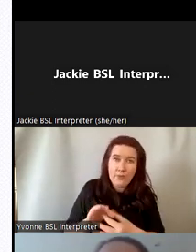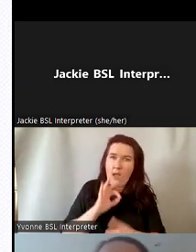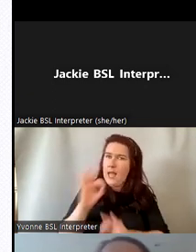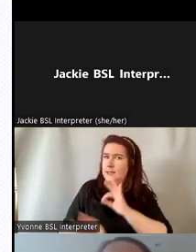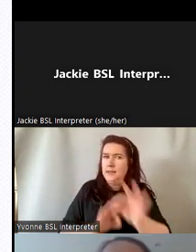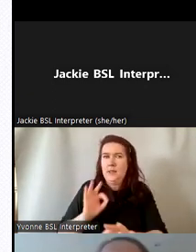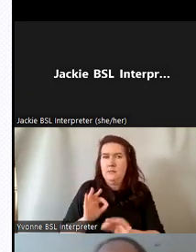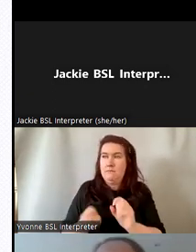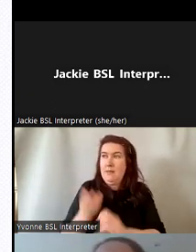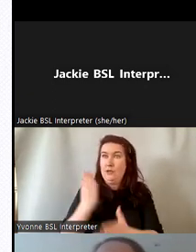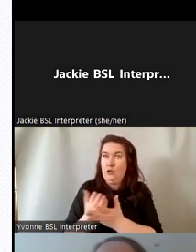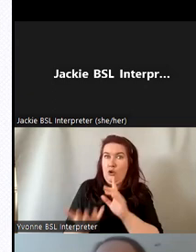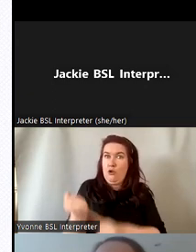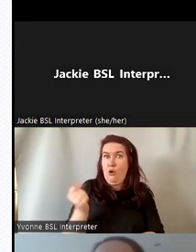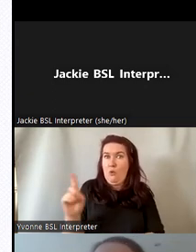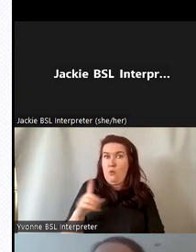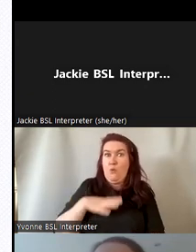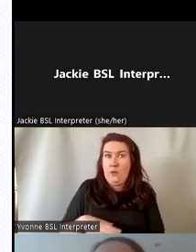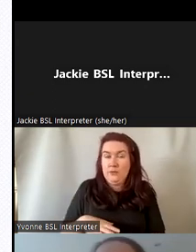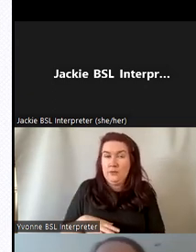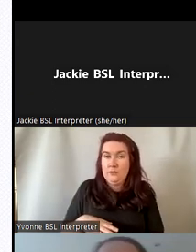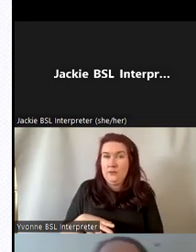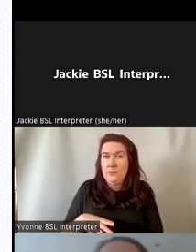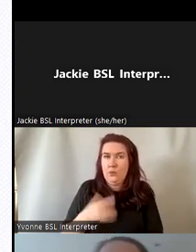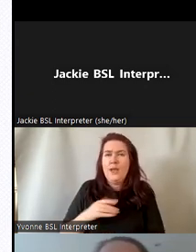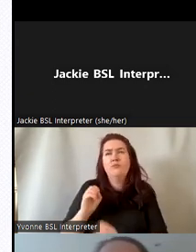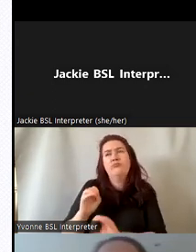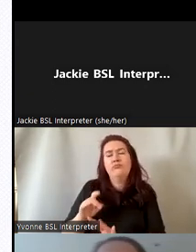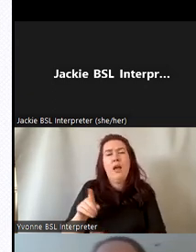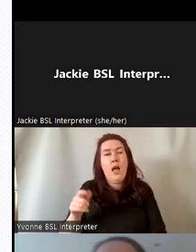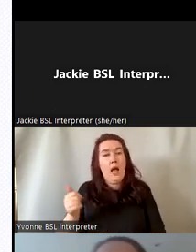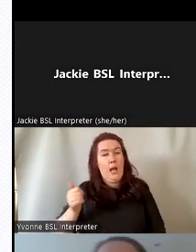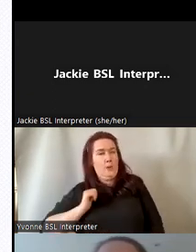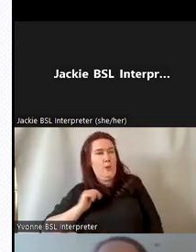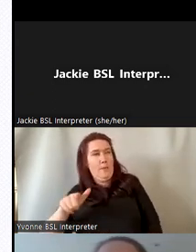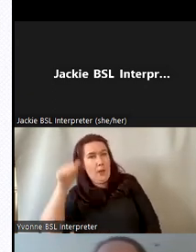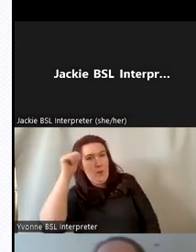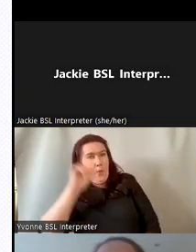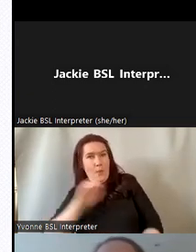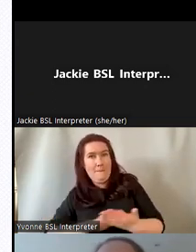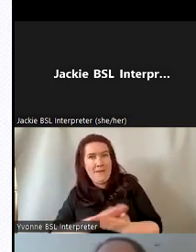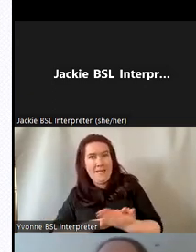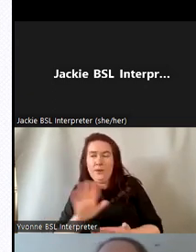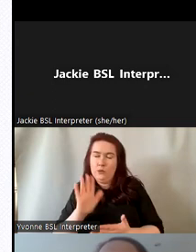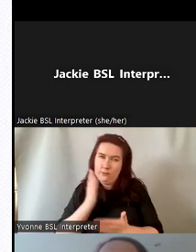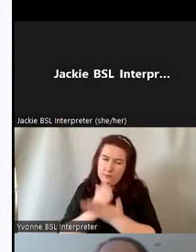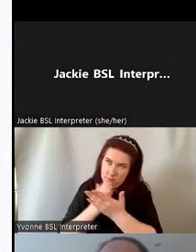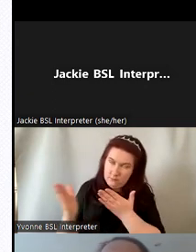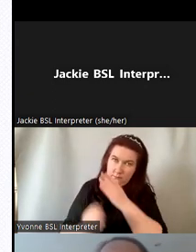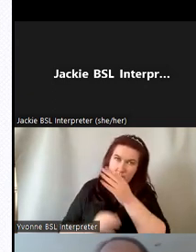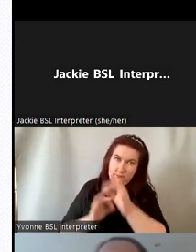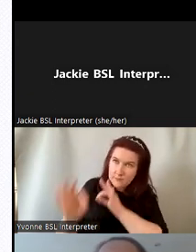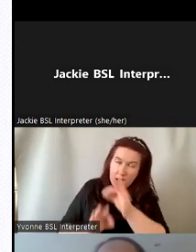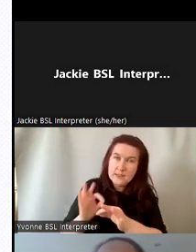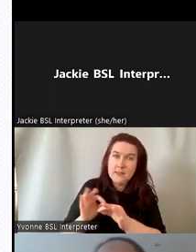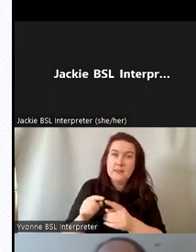we wanted and not to under assume that they understood what we needed when we talked about the database and and to ask questions of